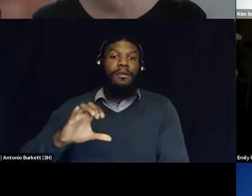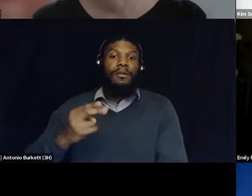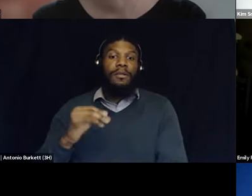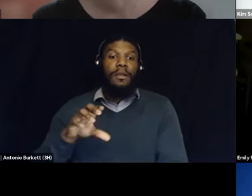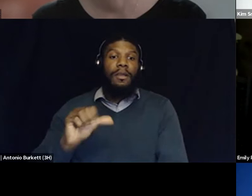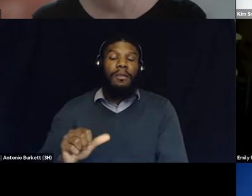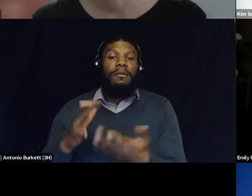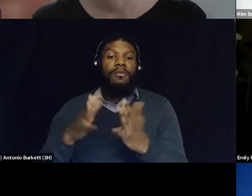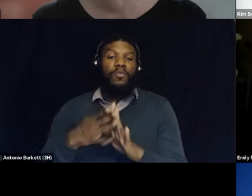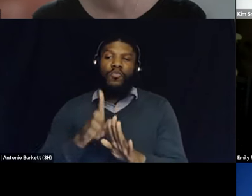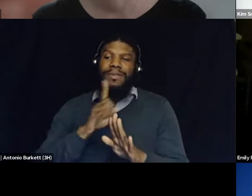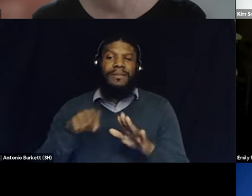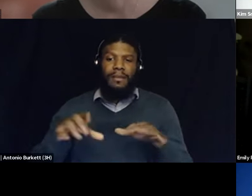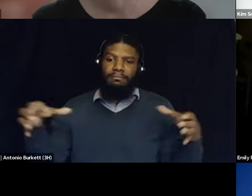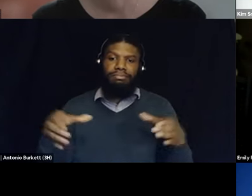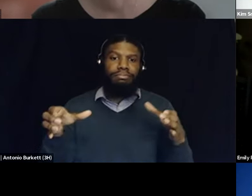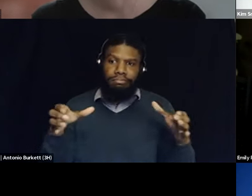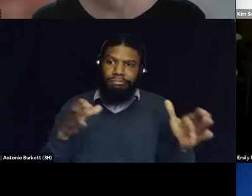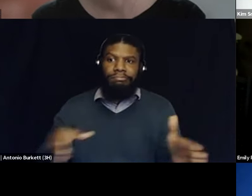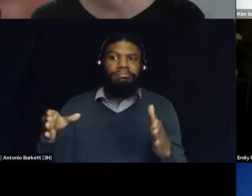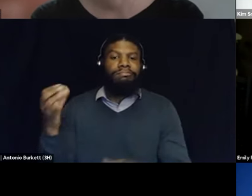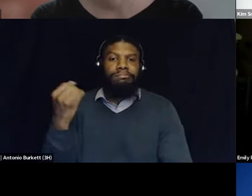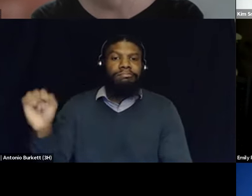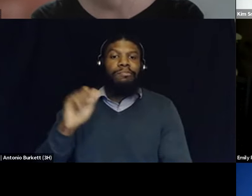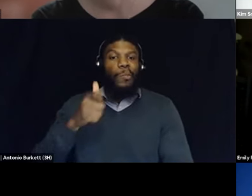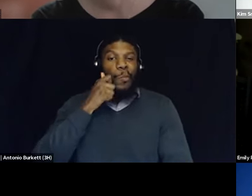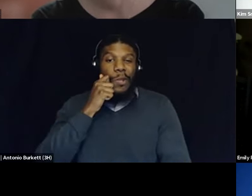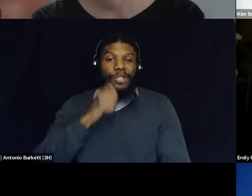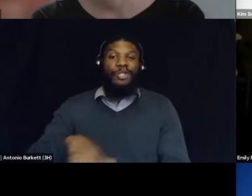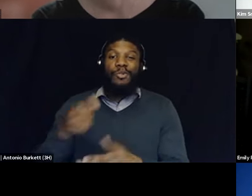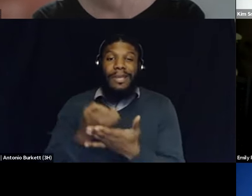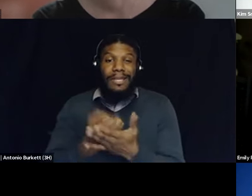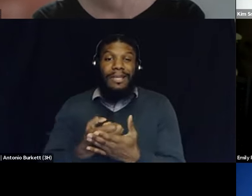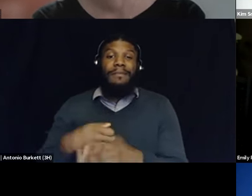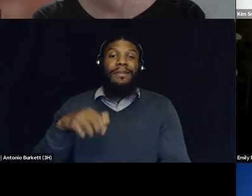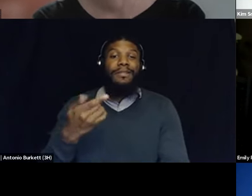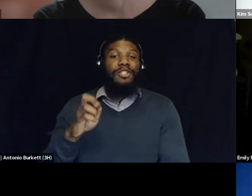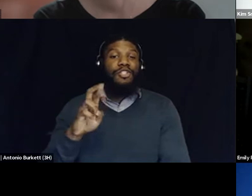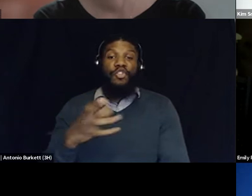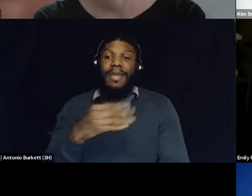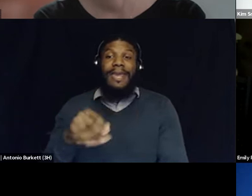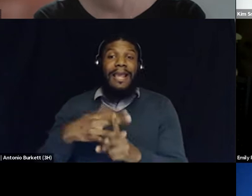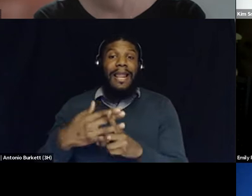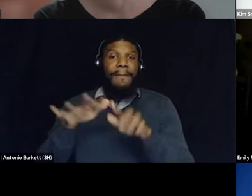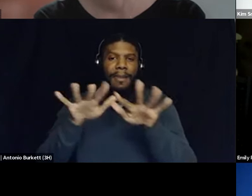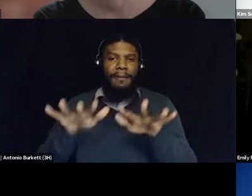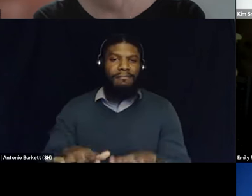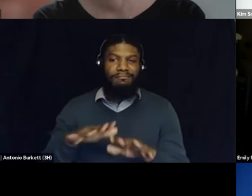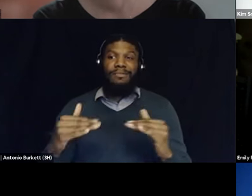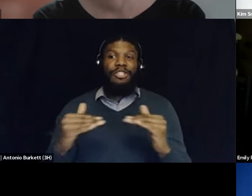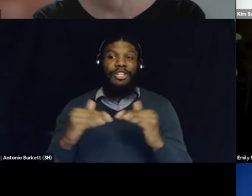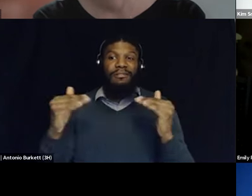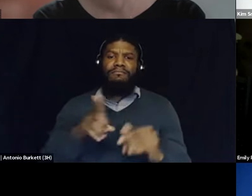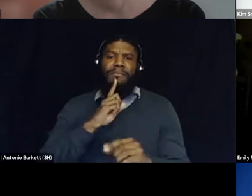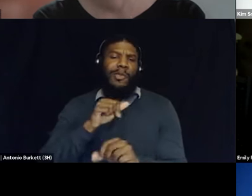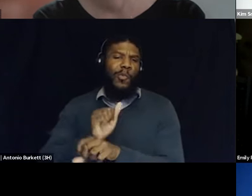organizing around economic, racial, gender, and climate justice. I particularly work at Mi Gente doing a lot